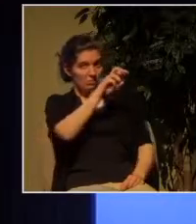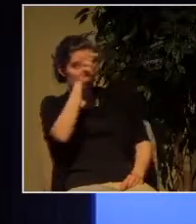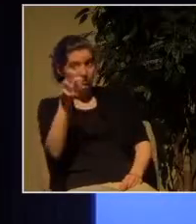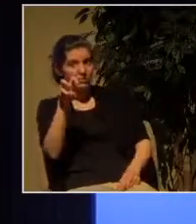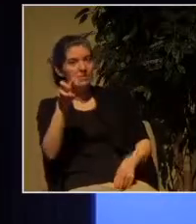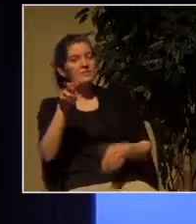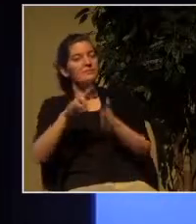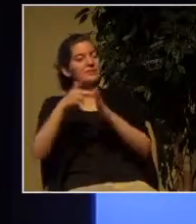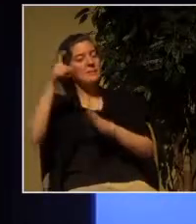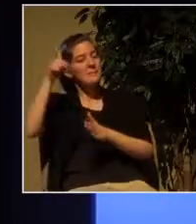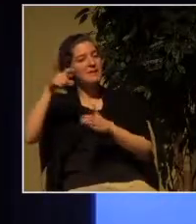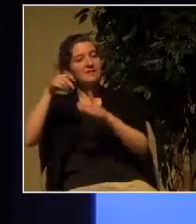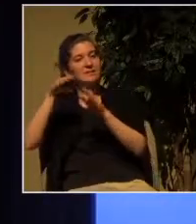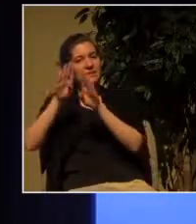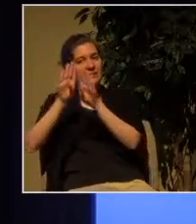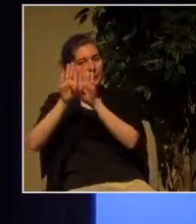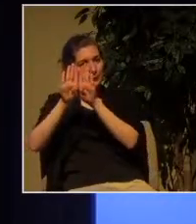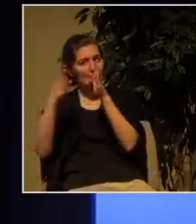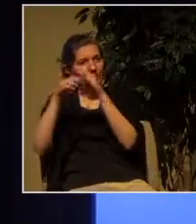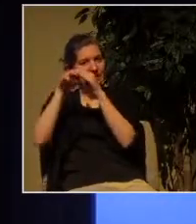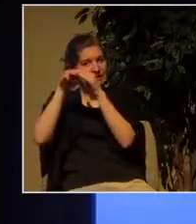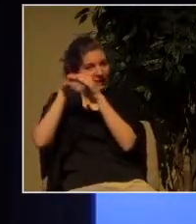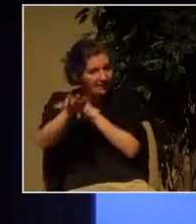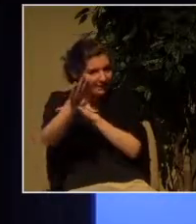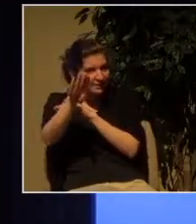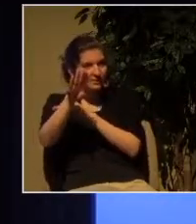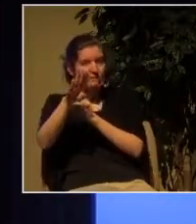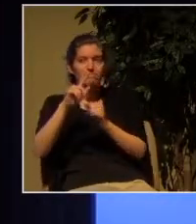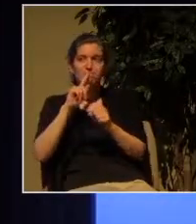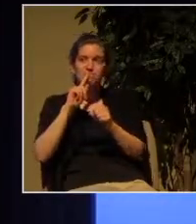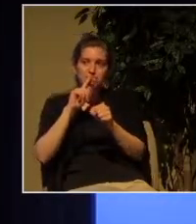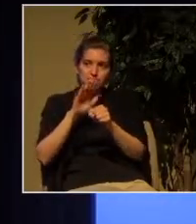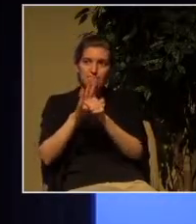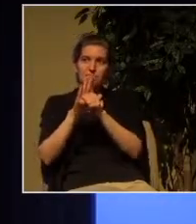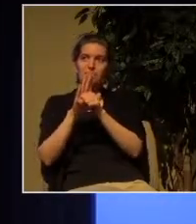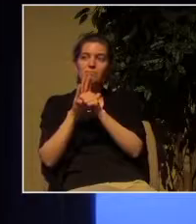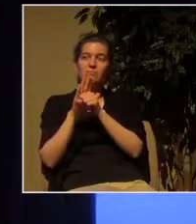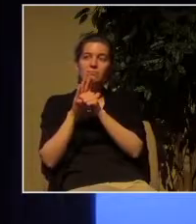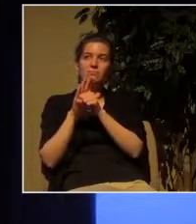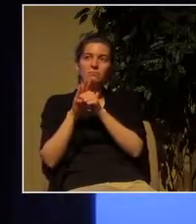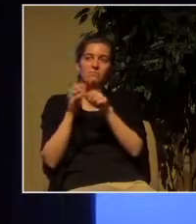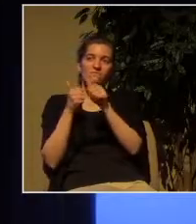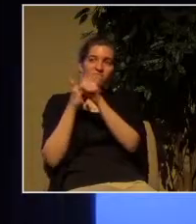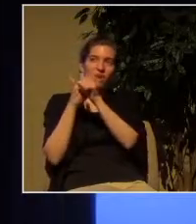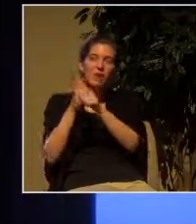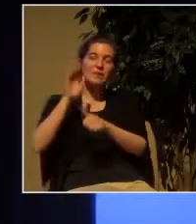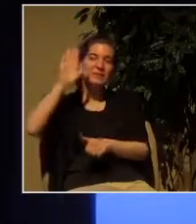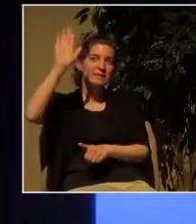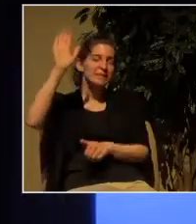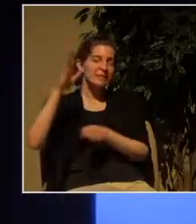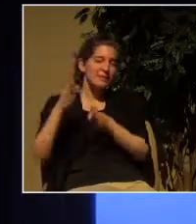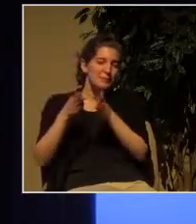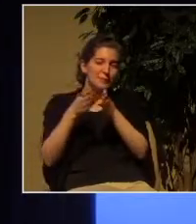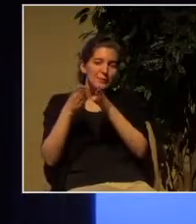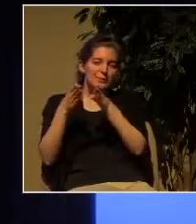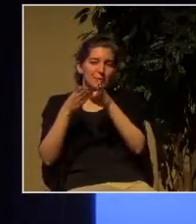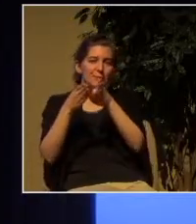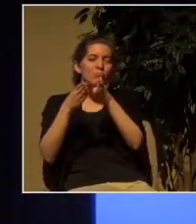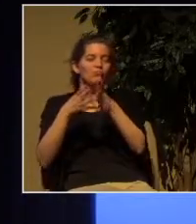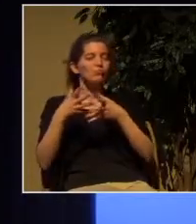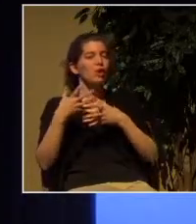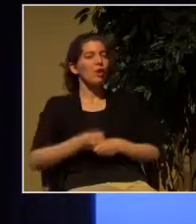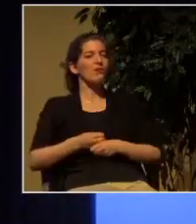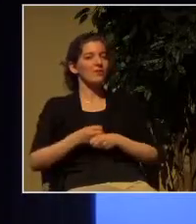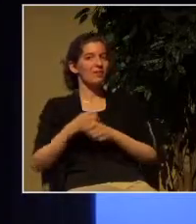it means we have to commit ourselves to walking the narrow path in the confidence that in Christ the